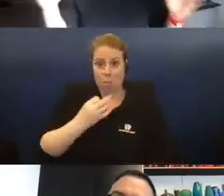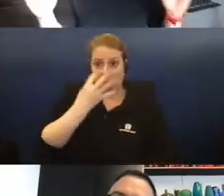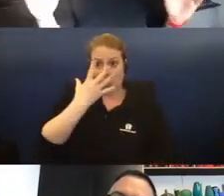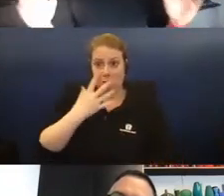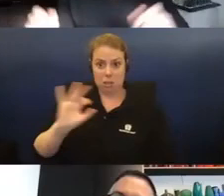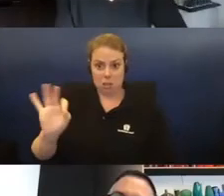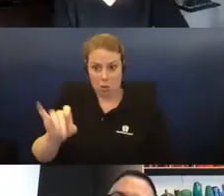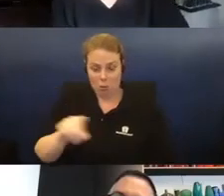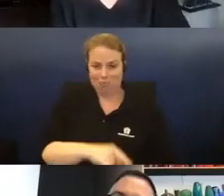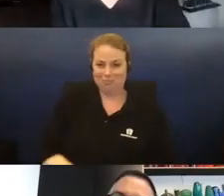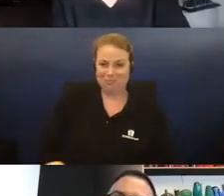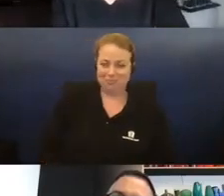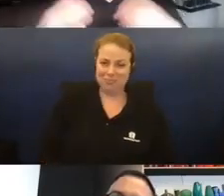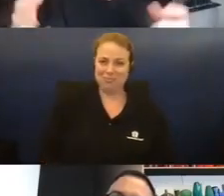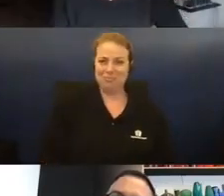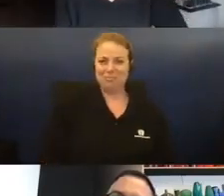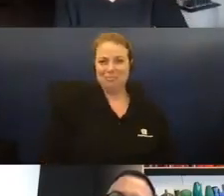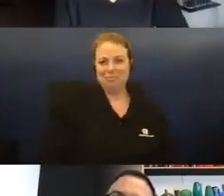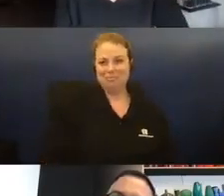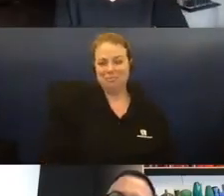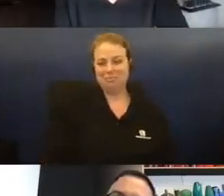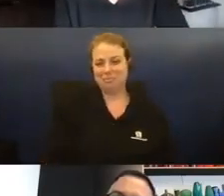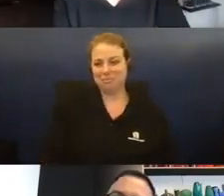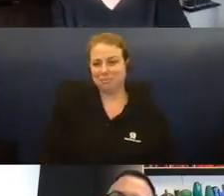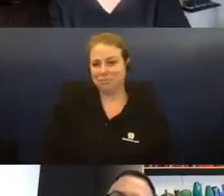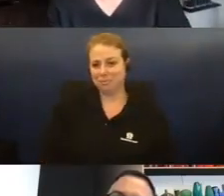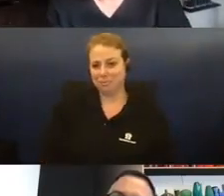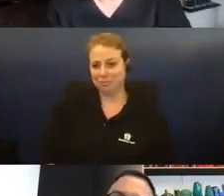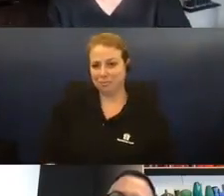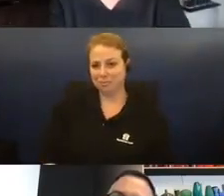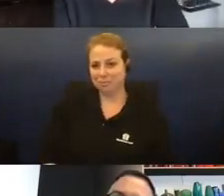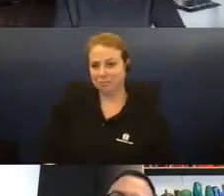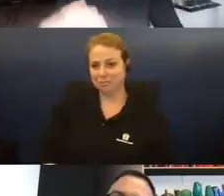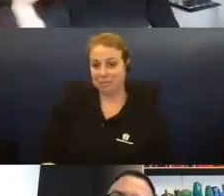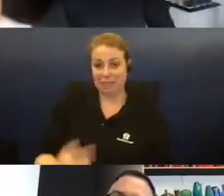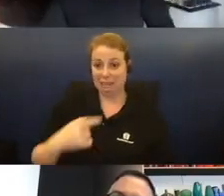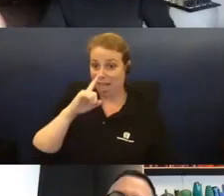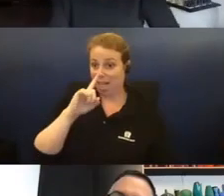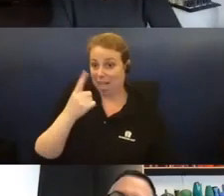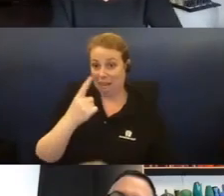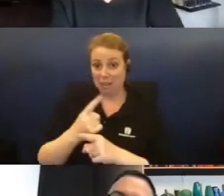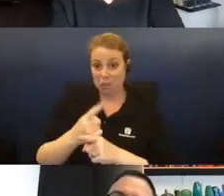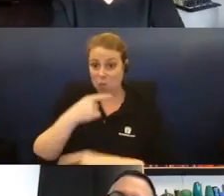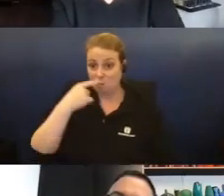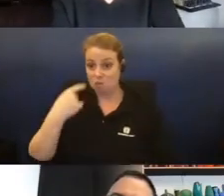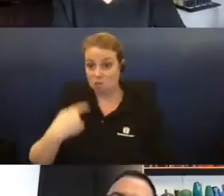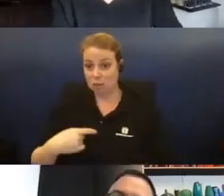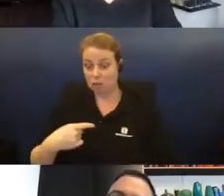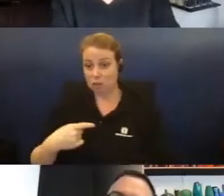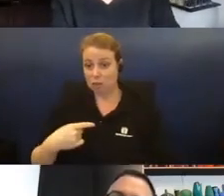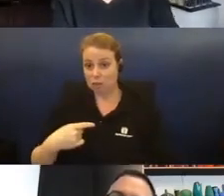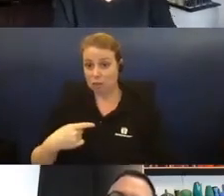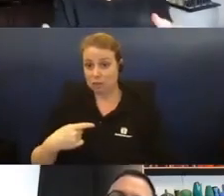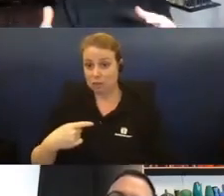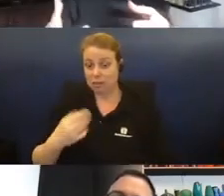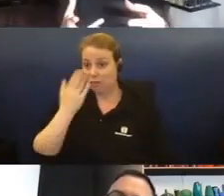a, you know, and I just sort of, and I don't, I'm not allowed to speak Russian to them in front of the, you know, children, other